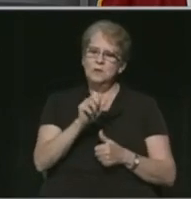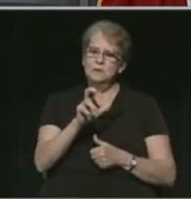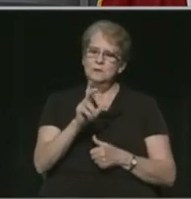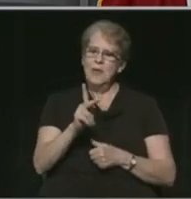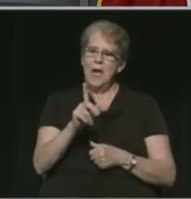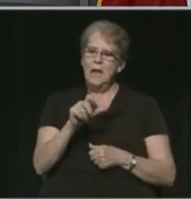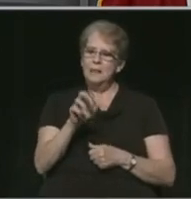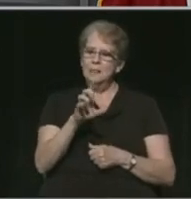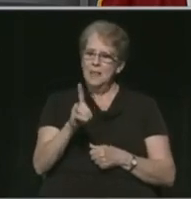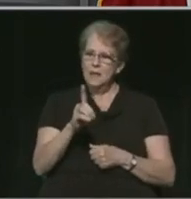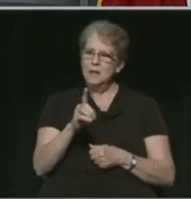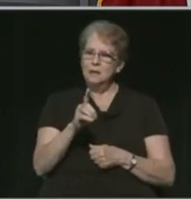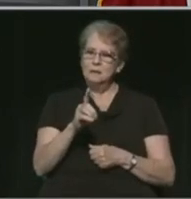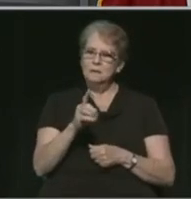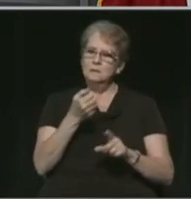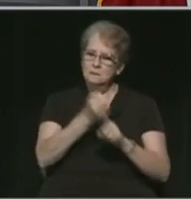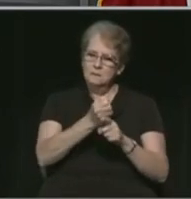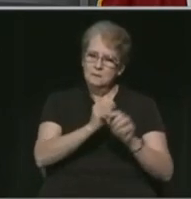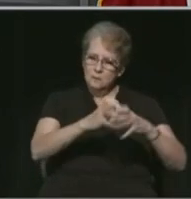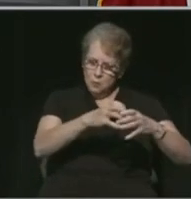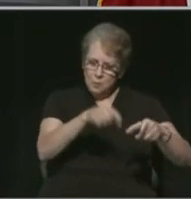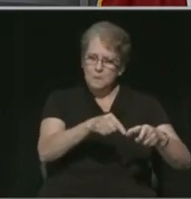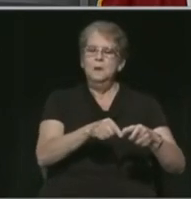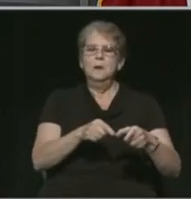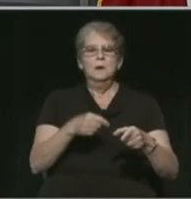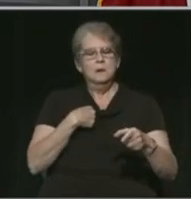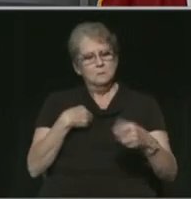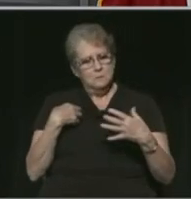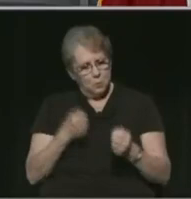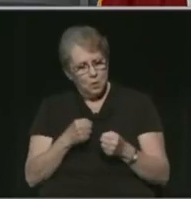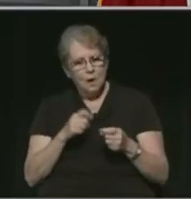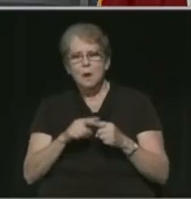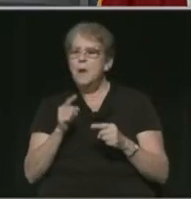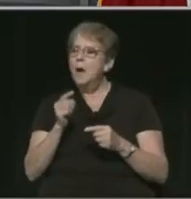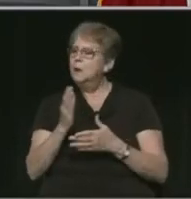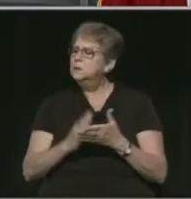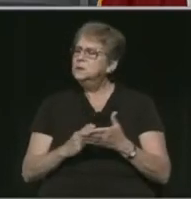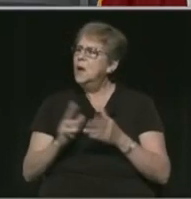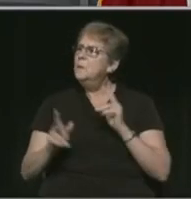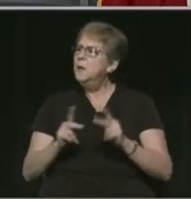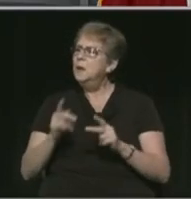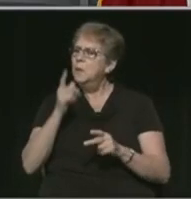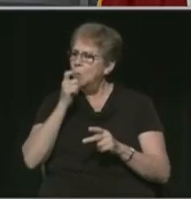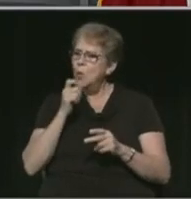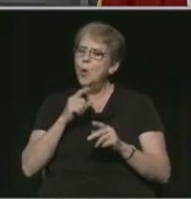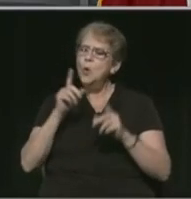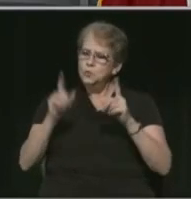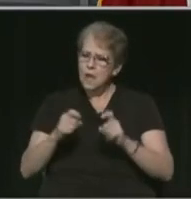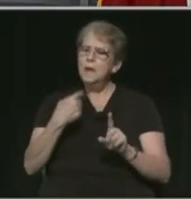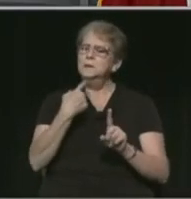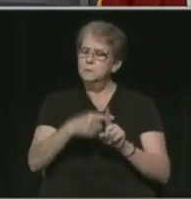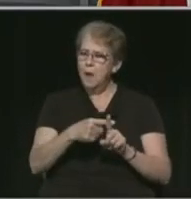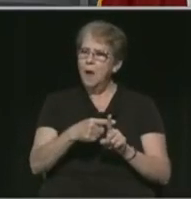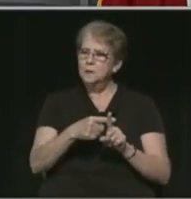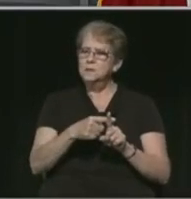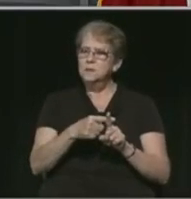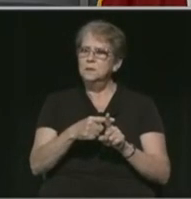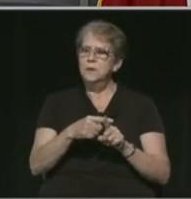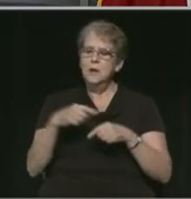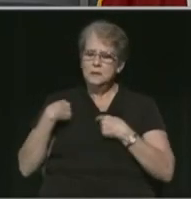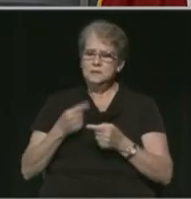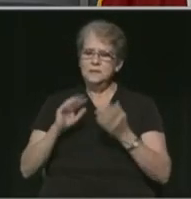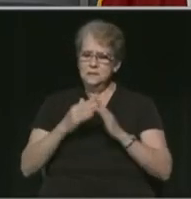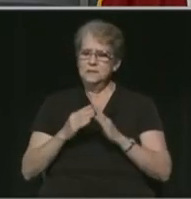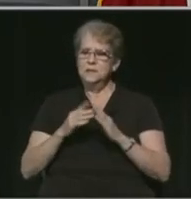they've either recovered or are able to be released from TCID. Of the people that have tested positive since the city